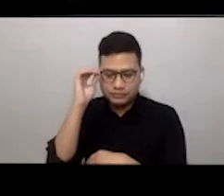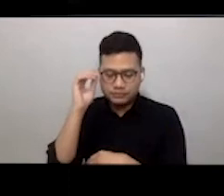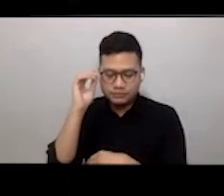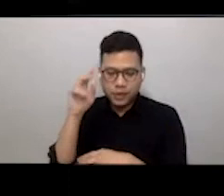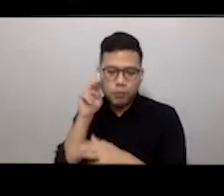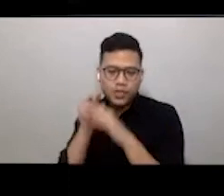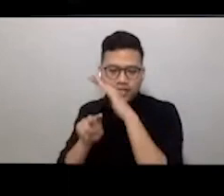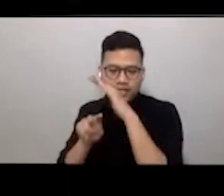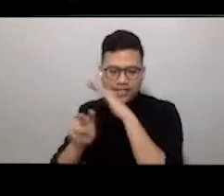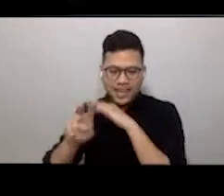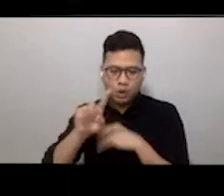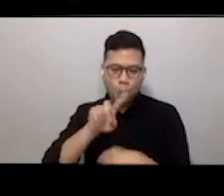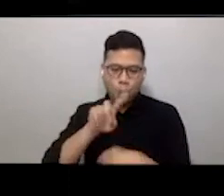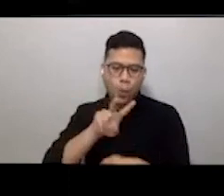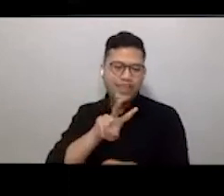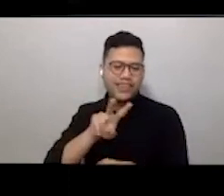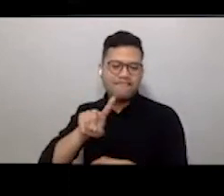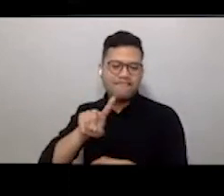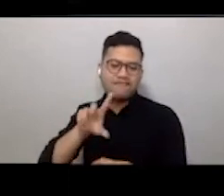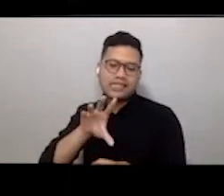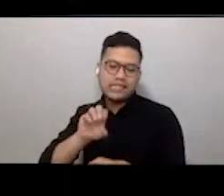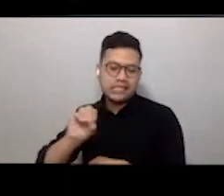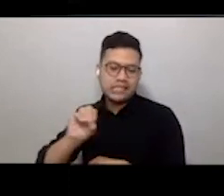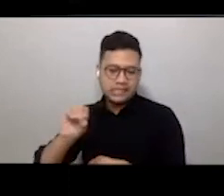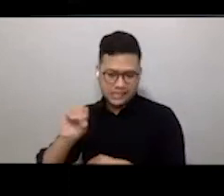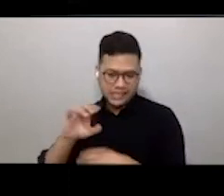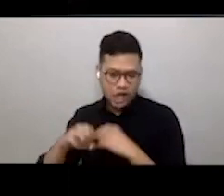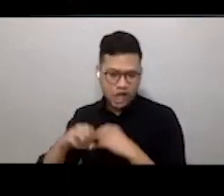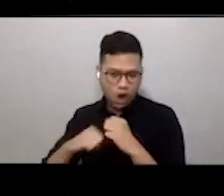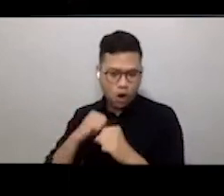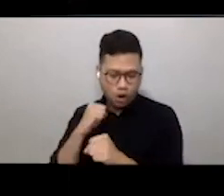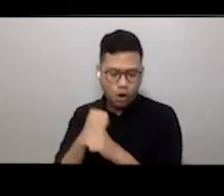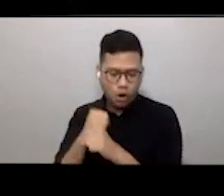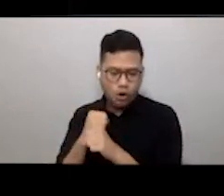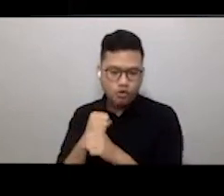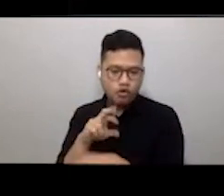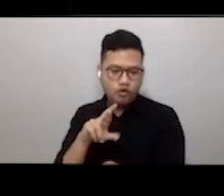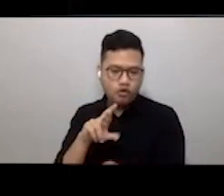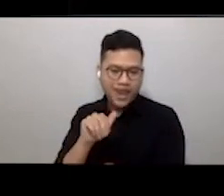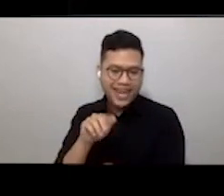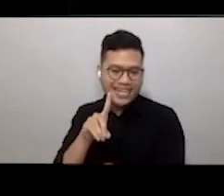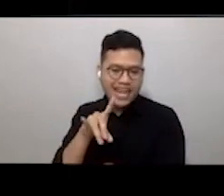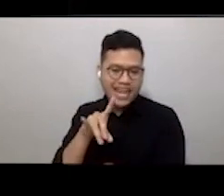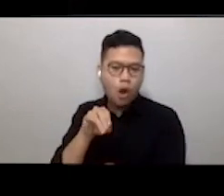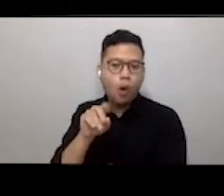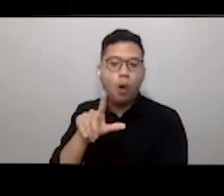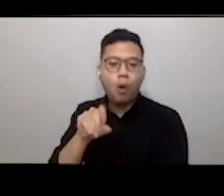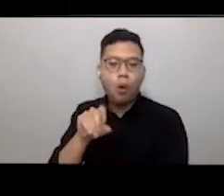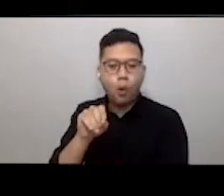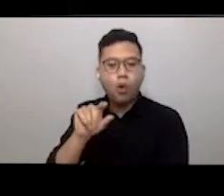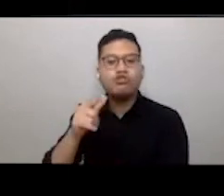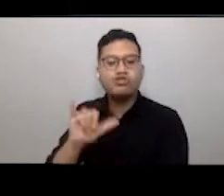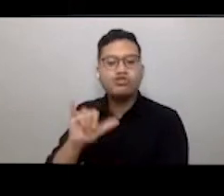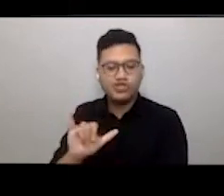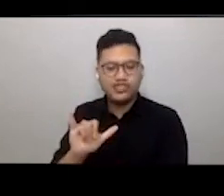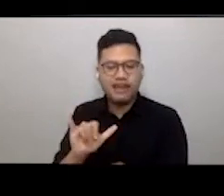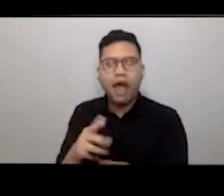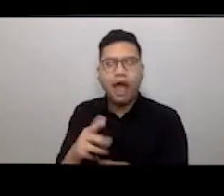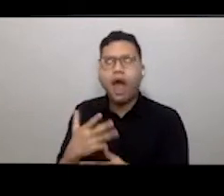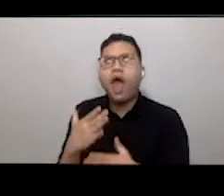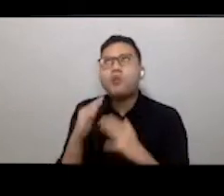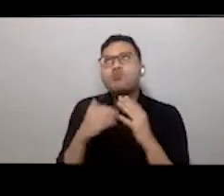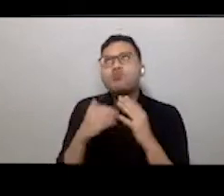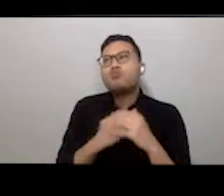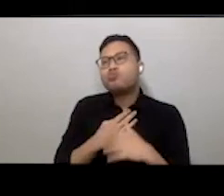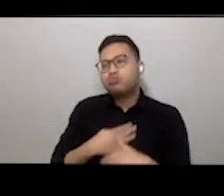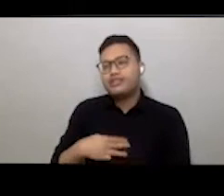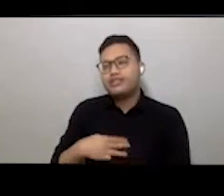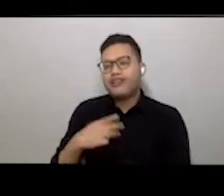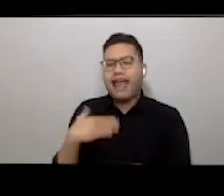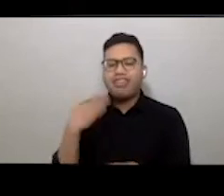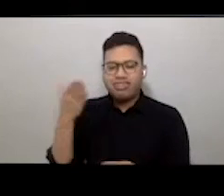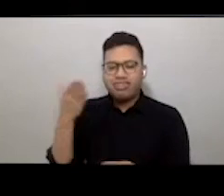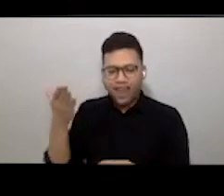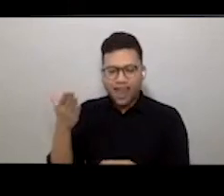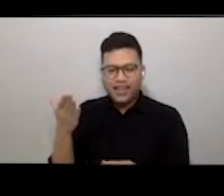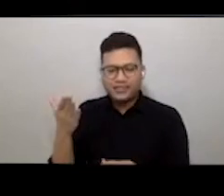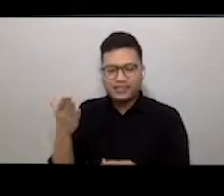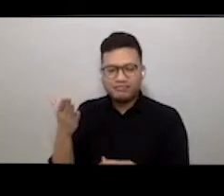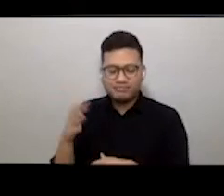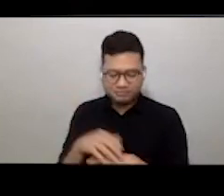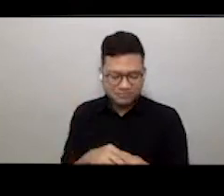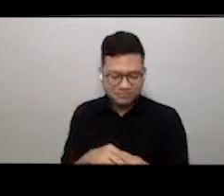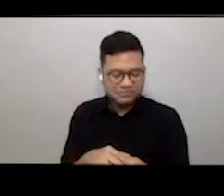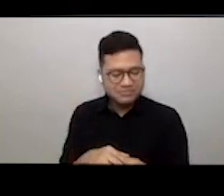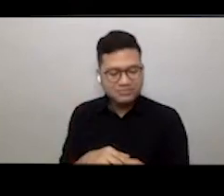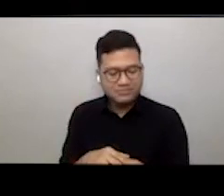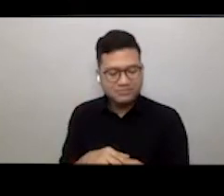21st century radiology. I really wish I'd been there for that, because I feel like it would have blown my mind. Since then, the British